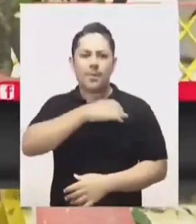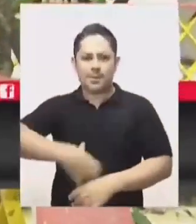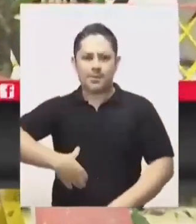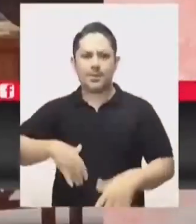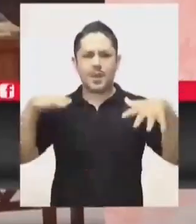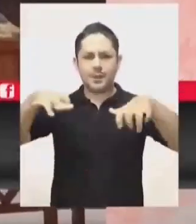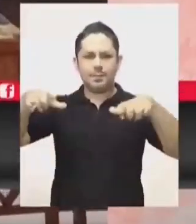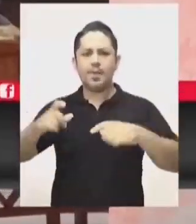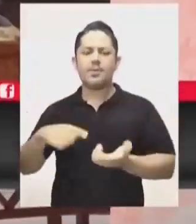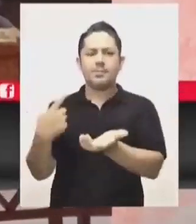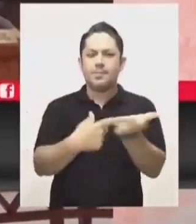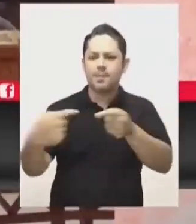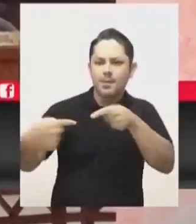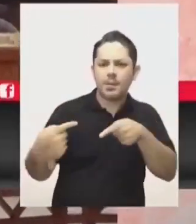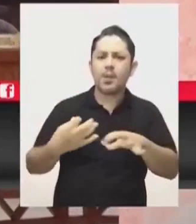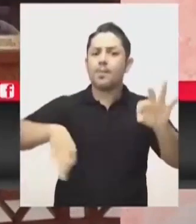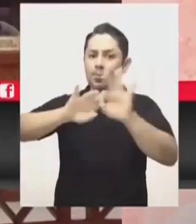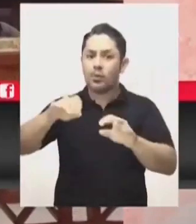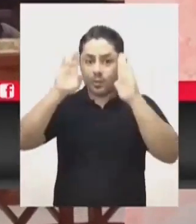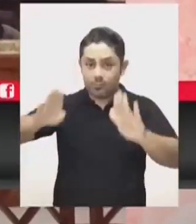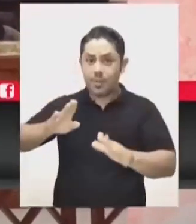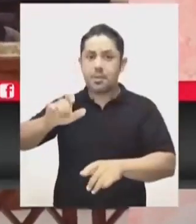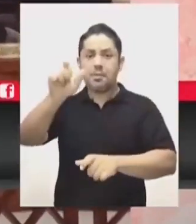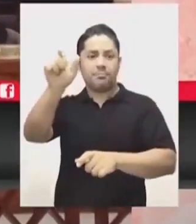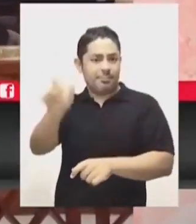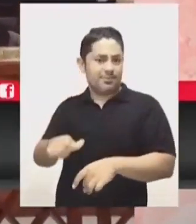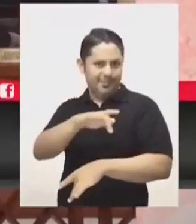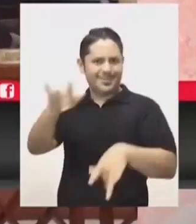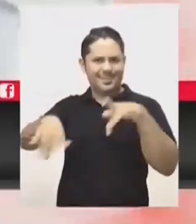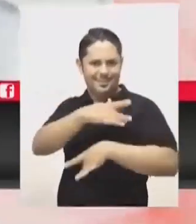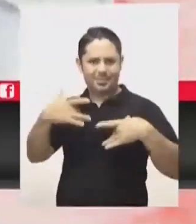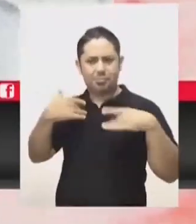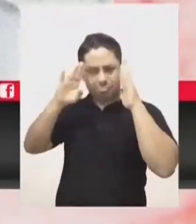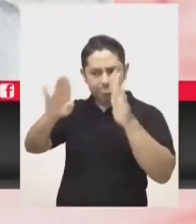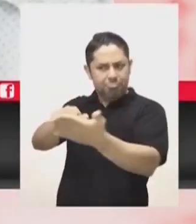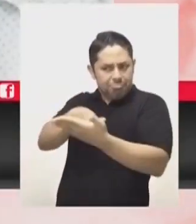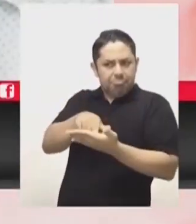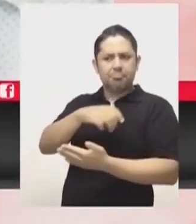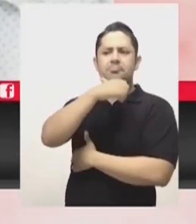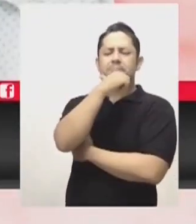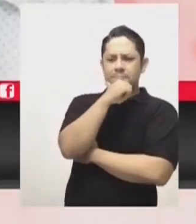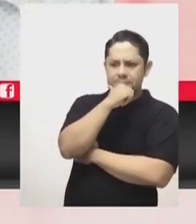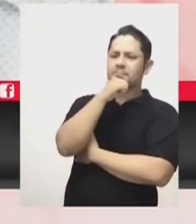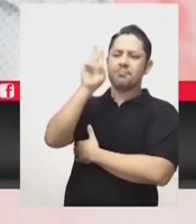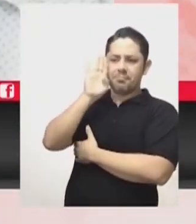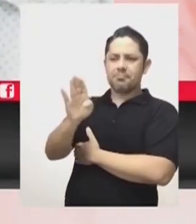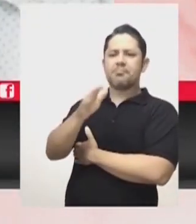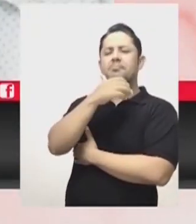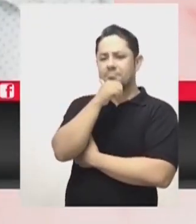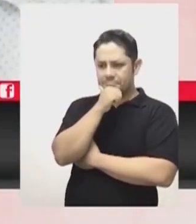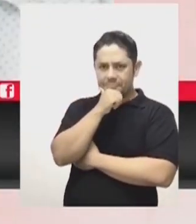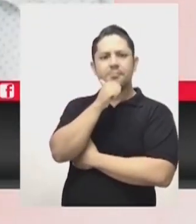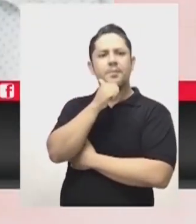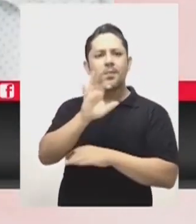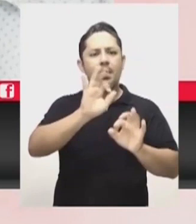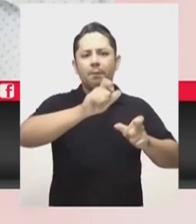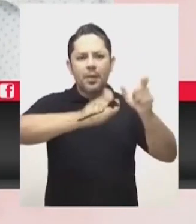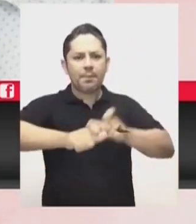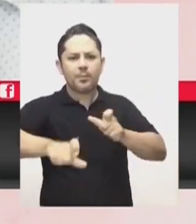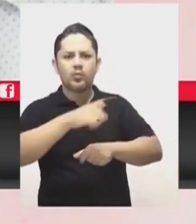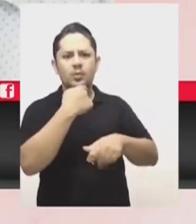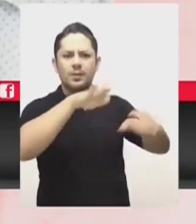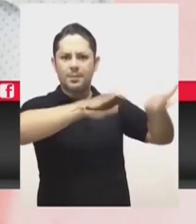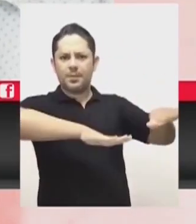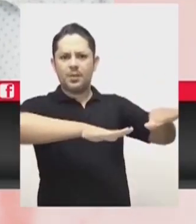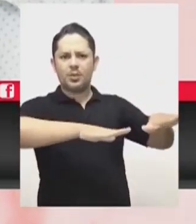debate was important after listening to the secretary of health. It was important to listen to the secretary of health. It was important to